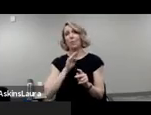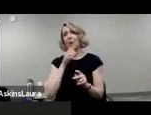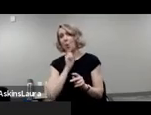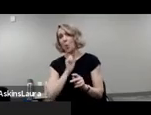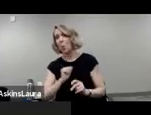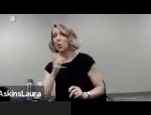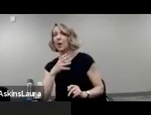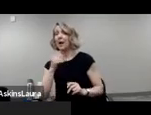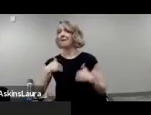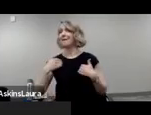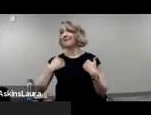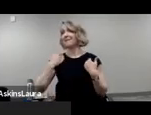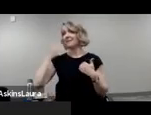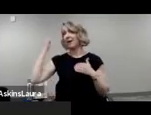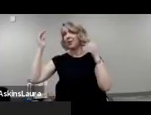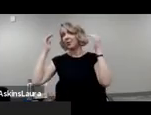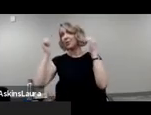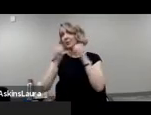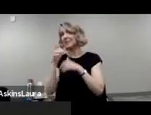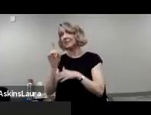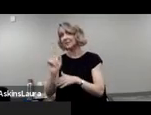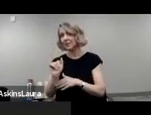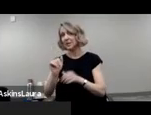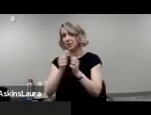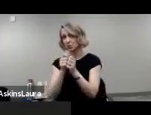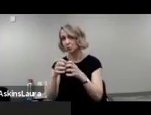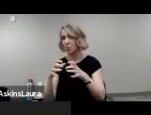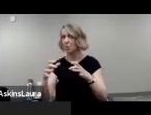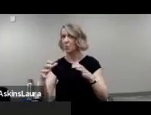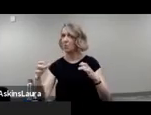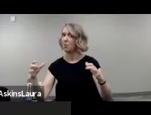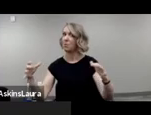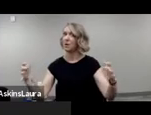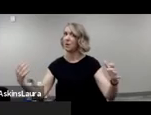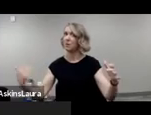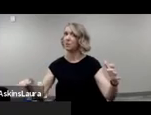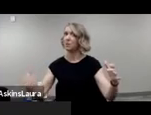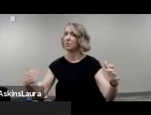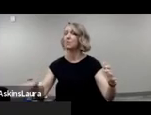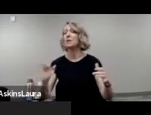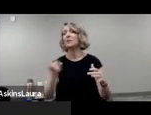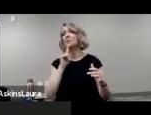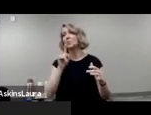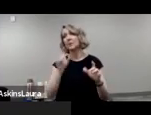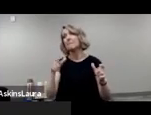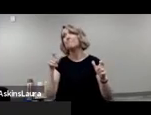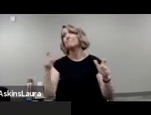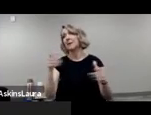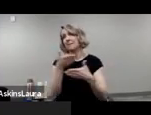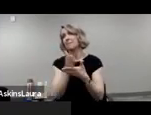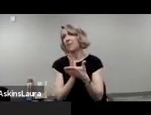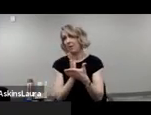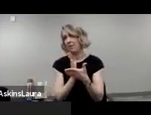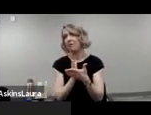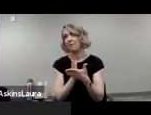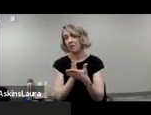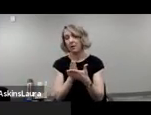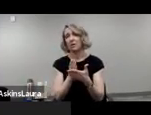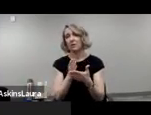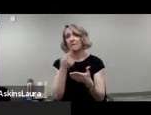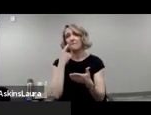and young adults with disabilities that make a huge percentage of the homeless